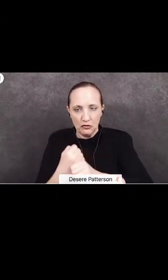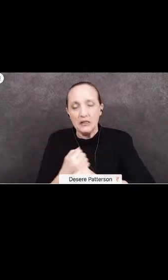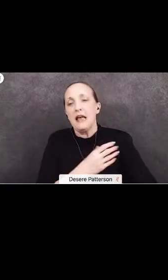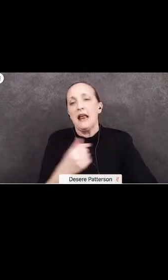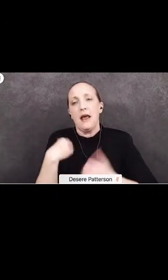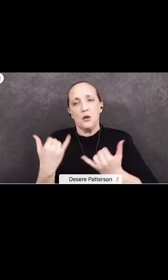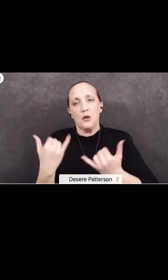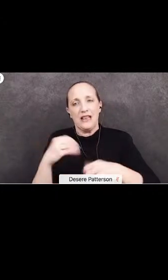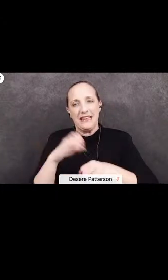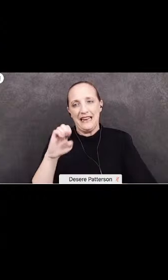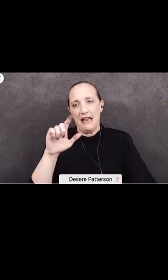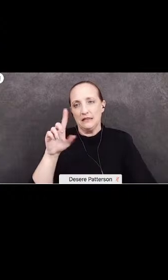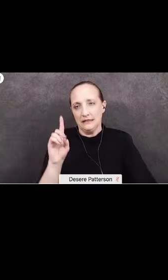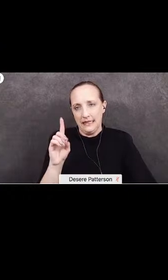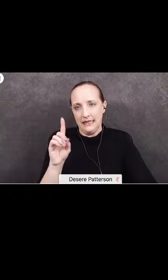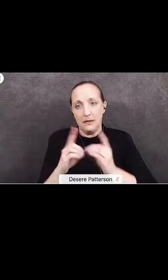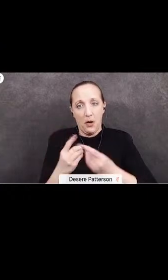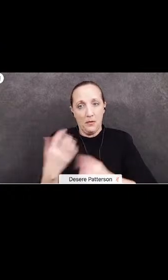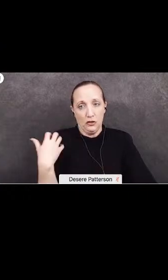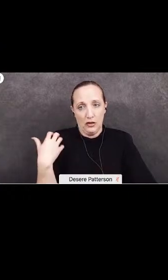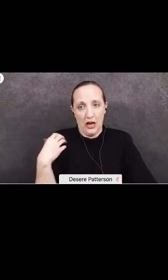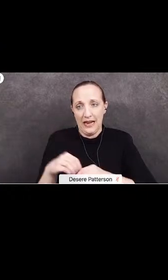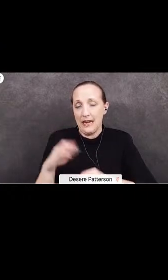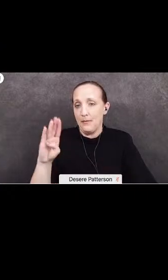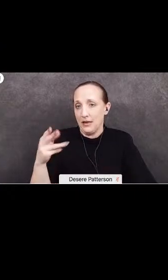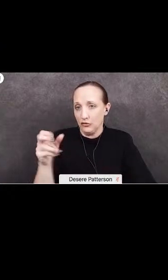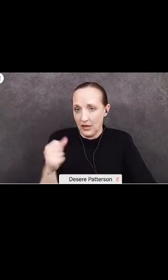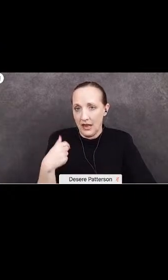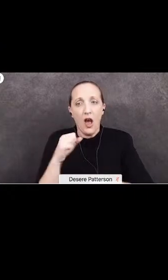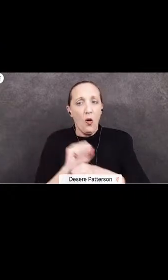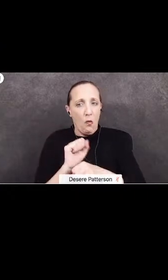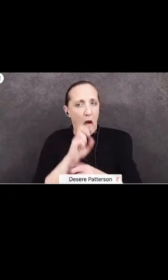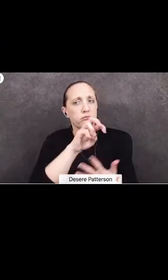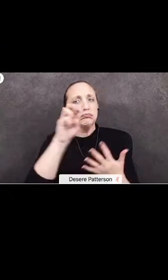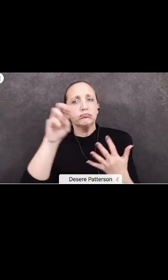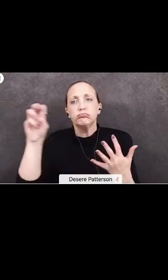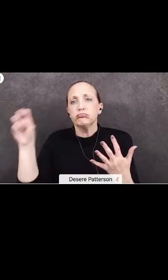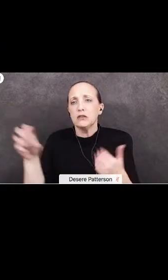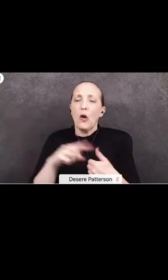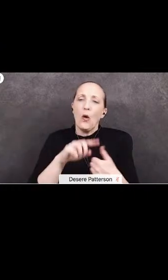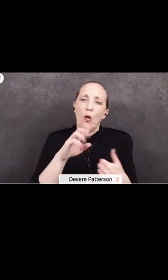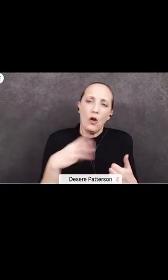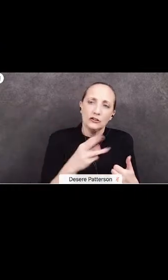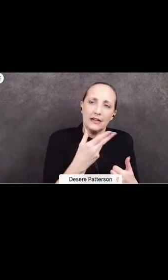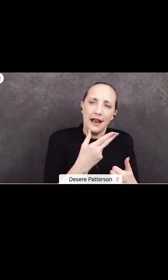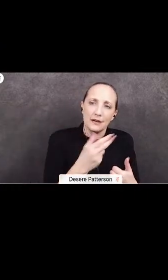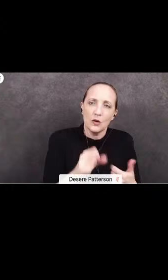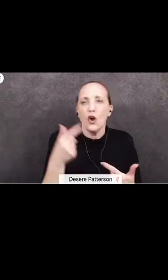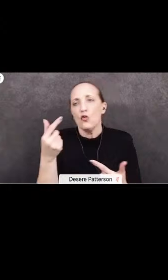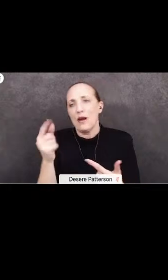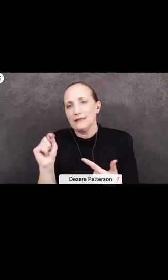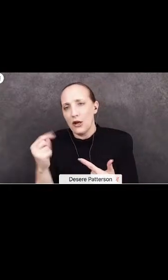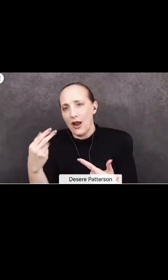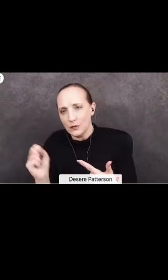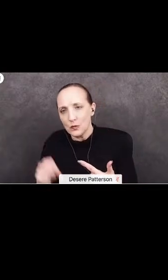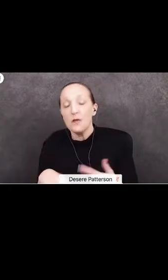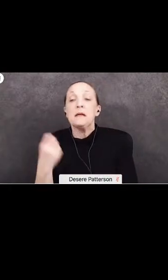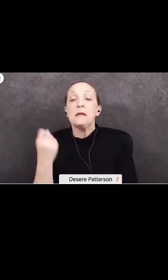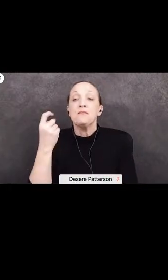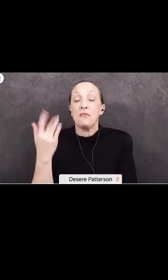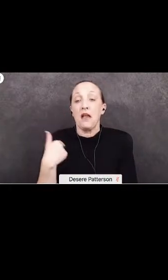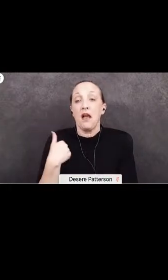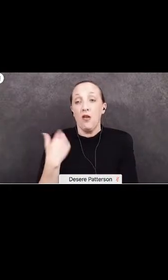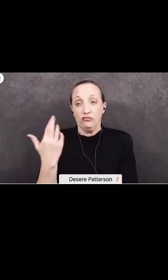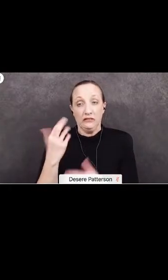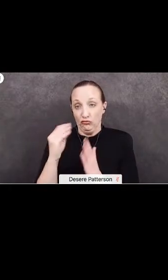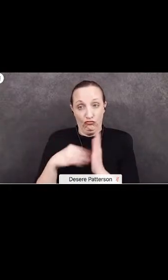ELD department chair at Bloomington High School. I have worked at several school sites from Washington High School to Grand Terrace High School. The reason I am writing you